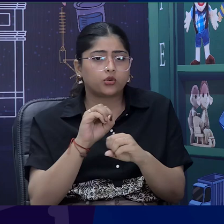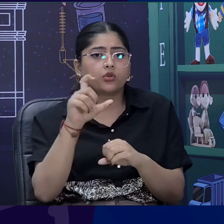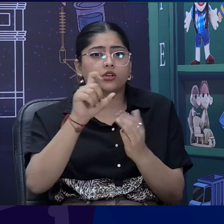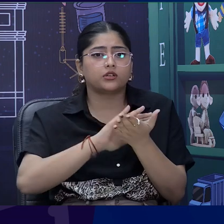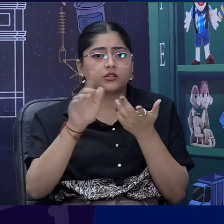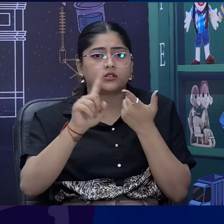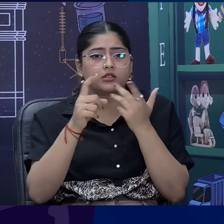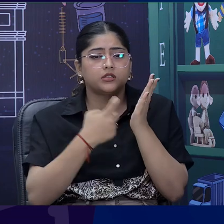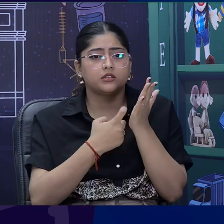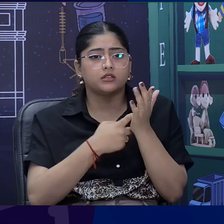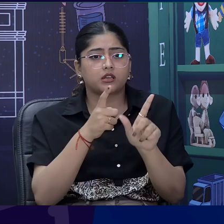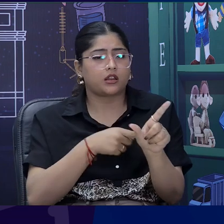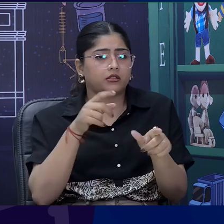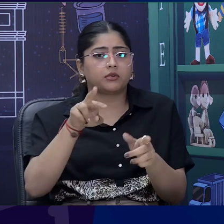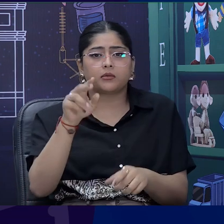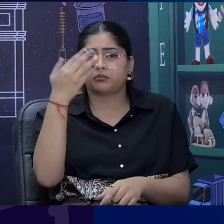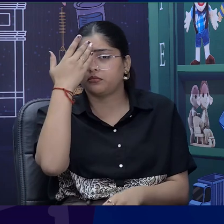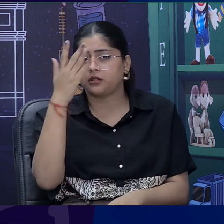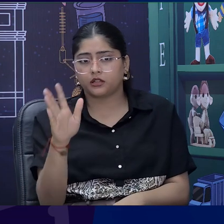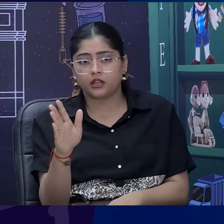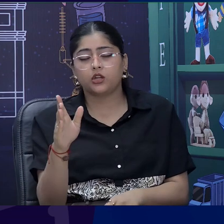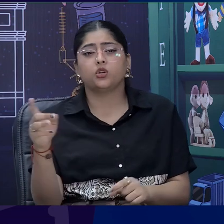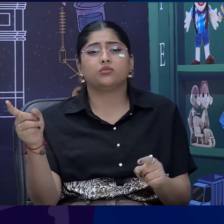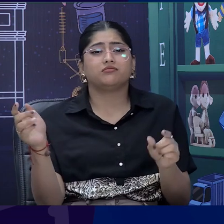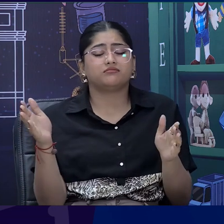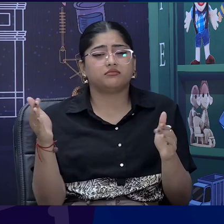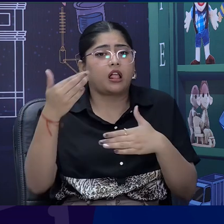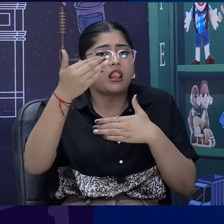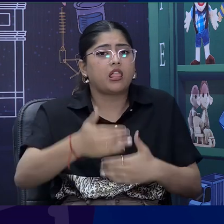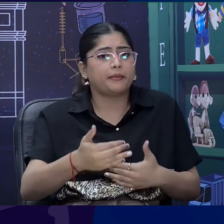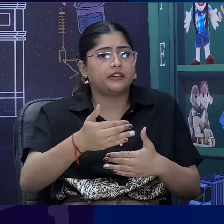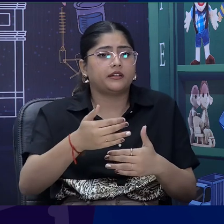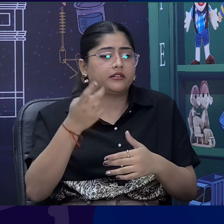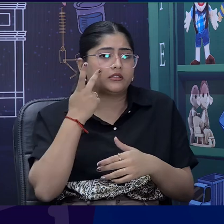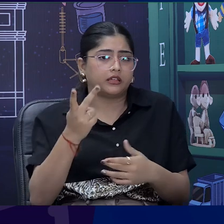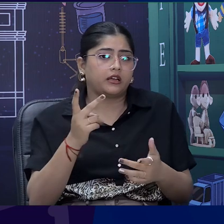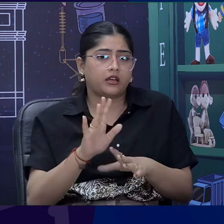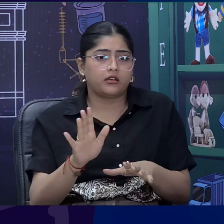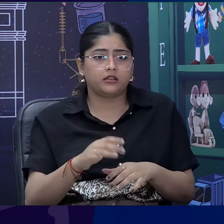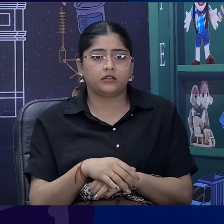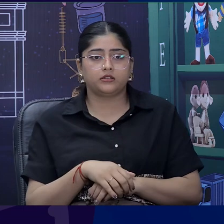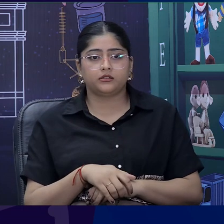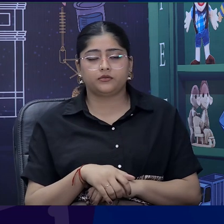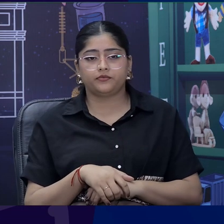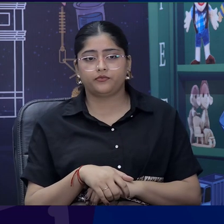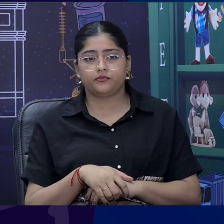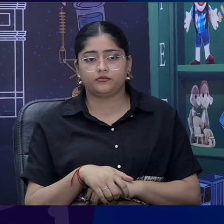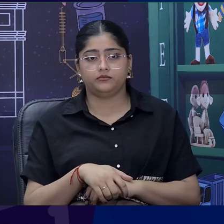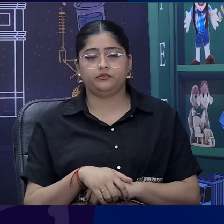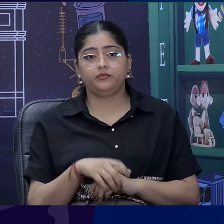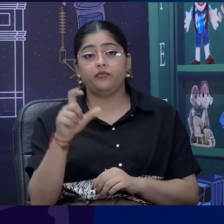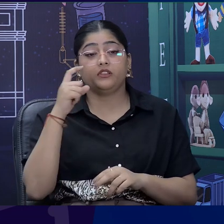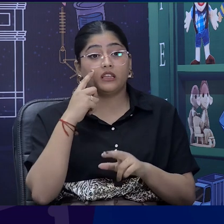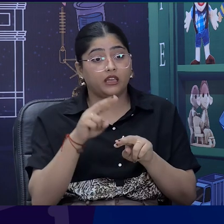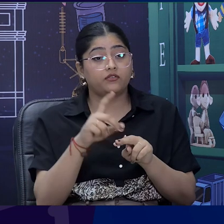but that will be very limited exposure to them. So, if a teacher can bring cherry to them that will be